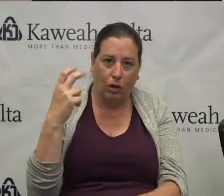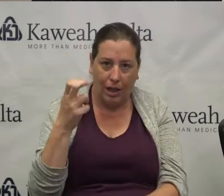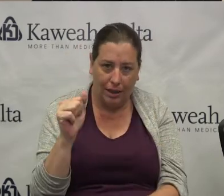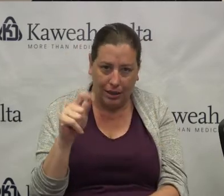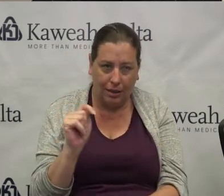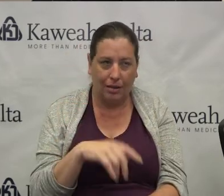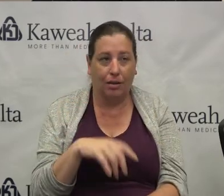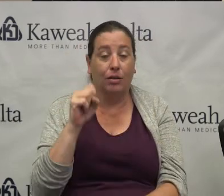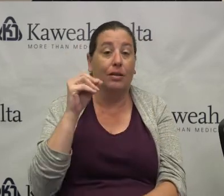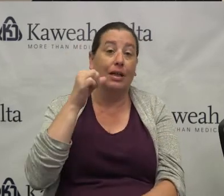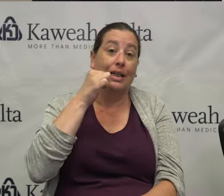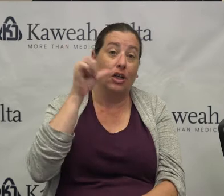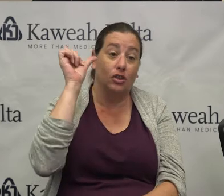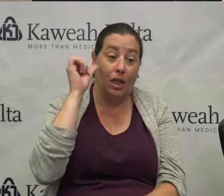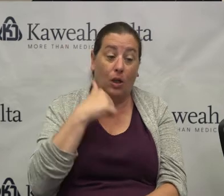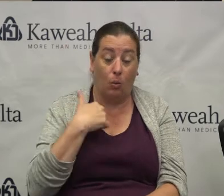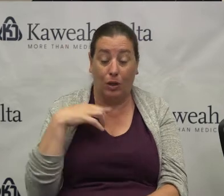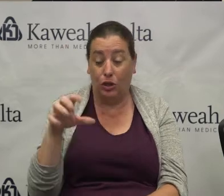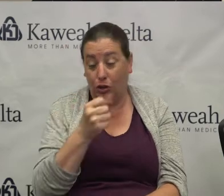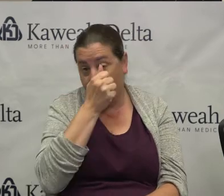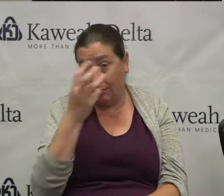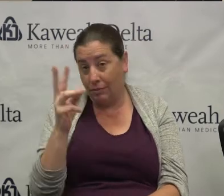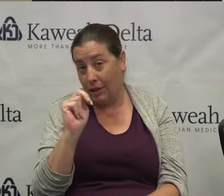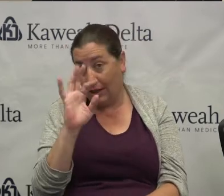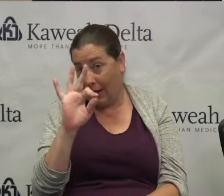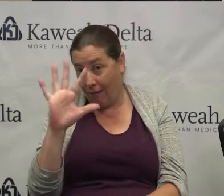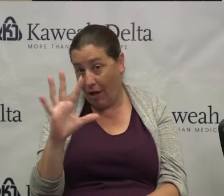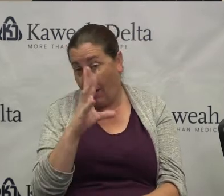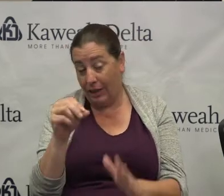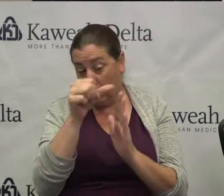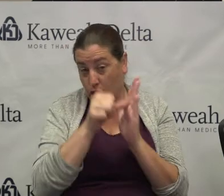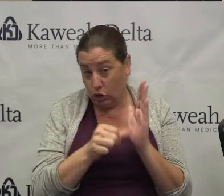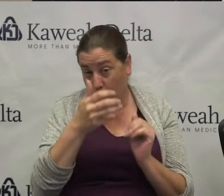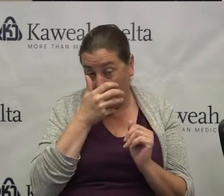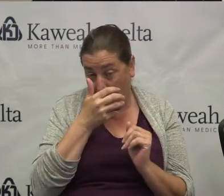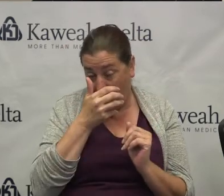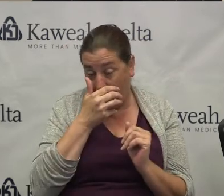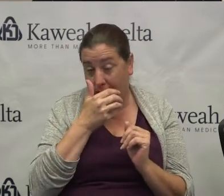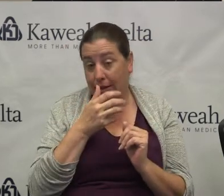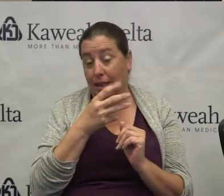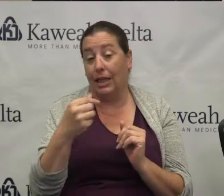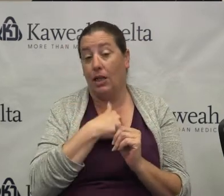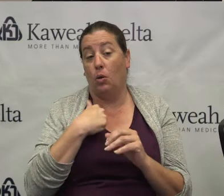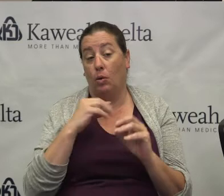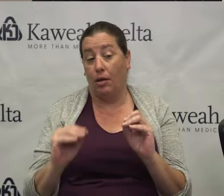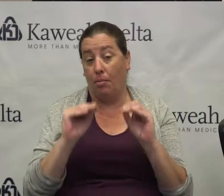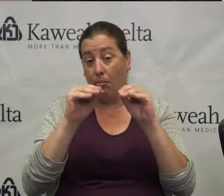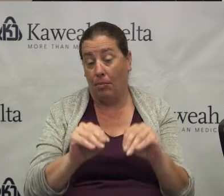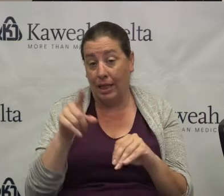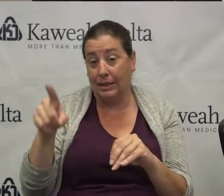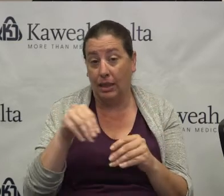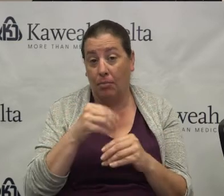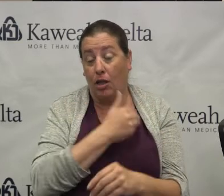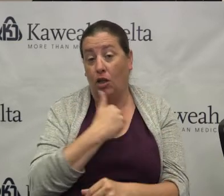we took a number of N95 and surgical masks, and we placed them in